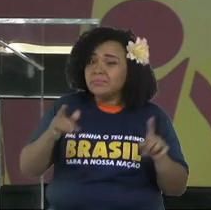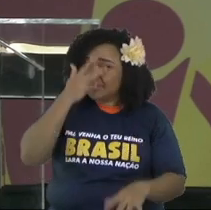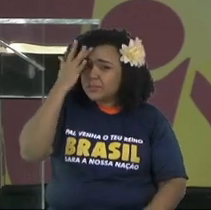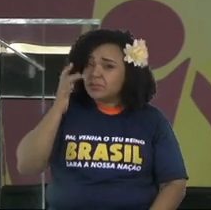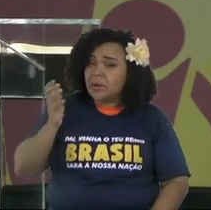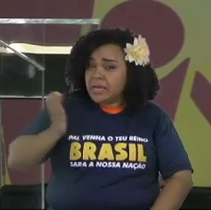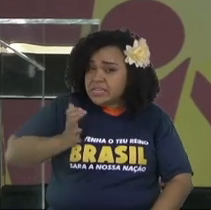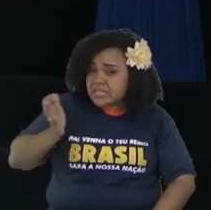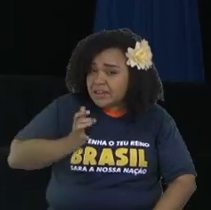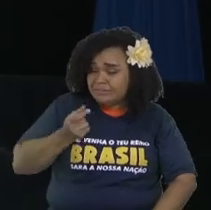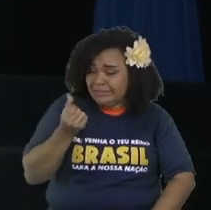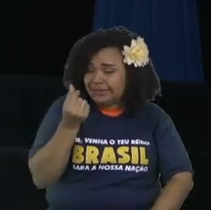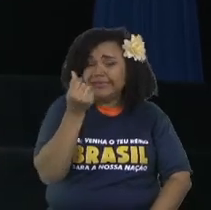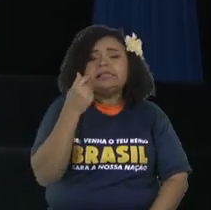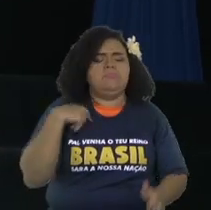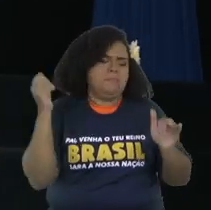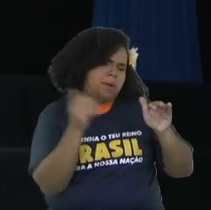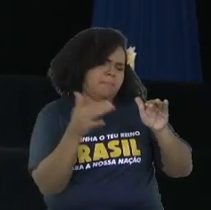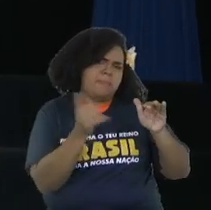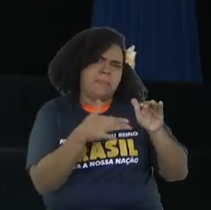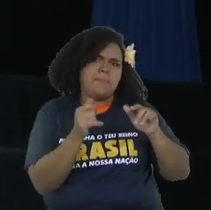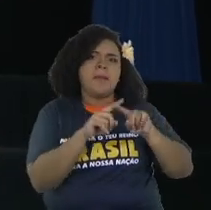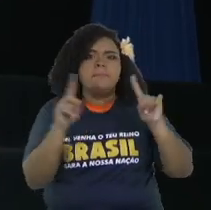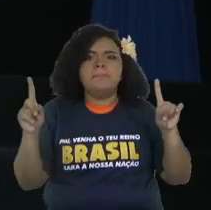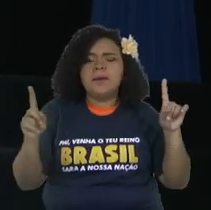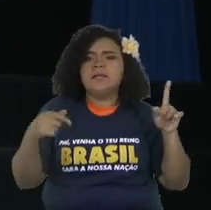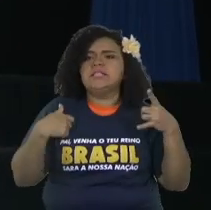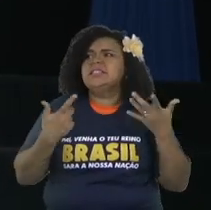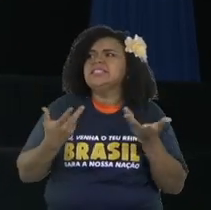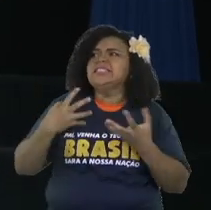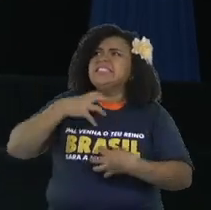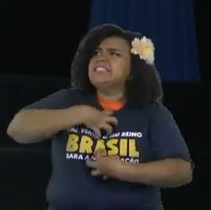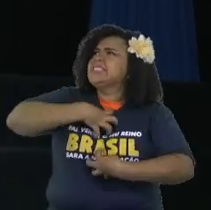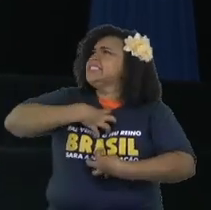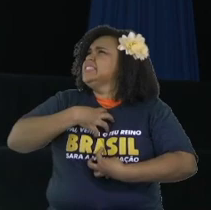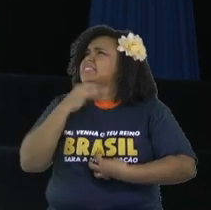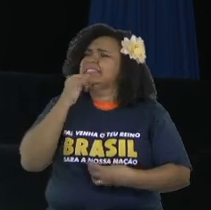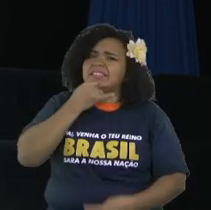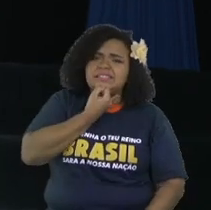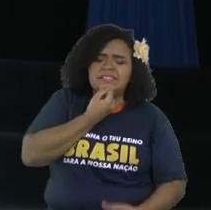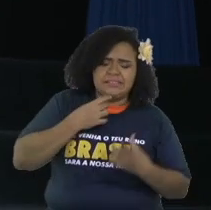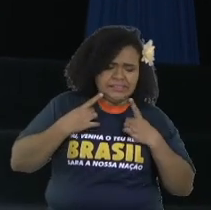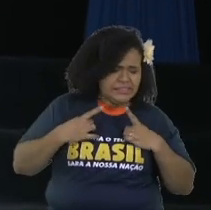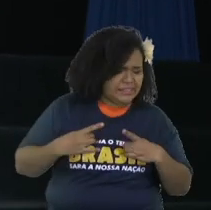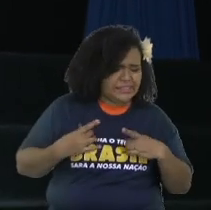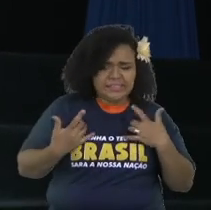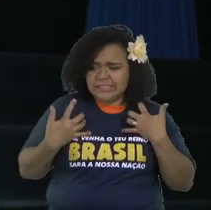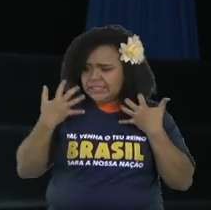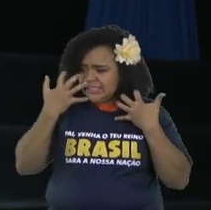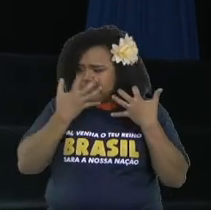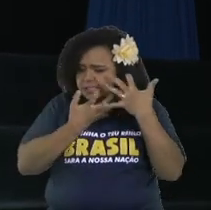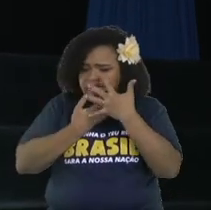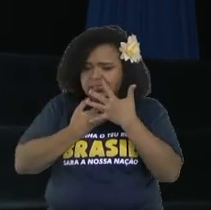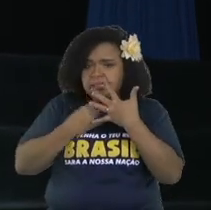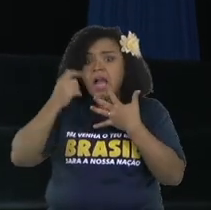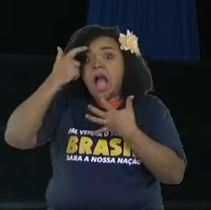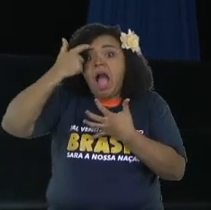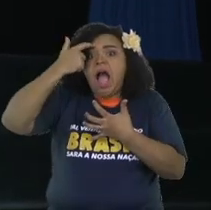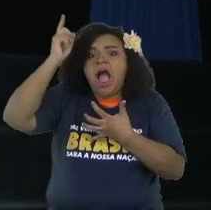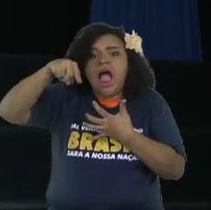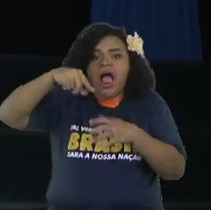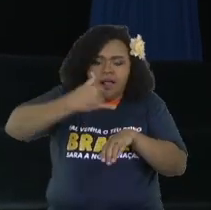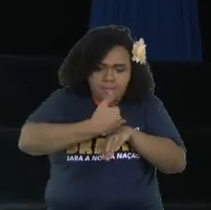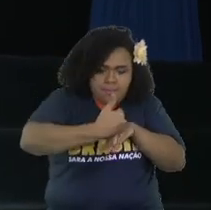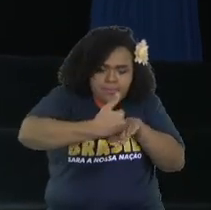have no joy. And that's why every day they use cocaine and other kind of drugs to try to